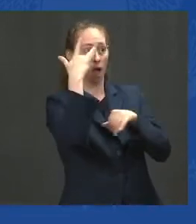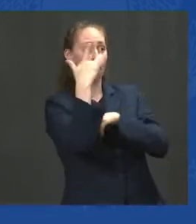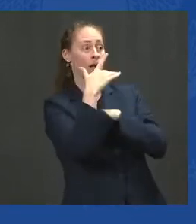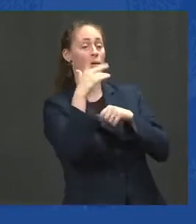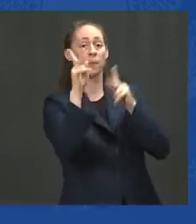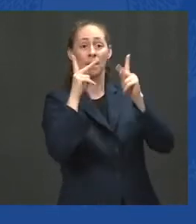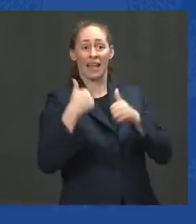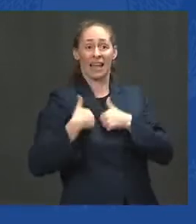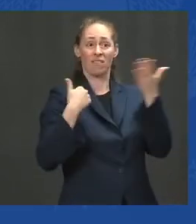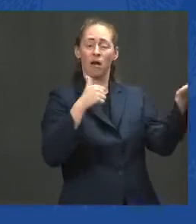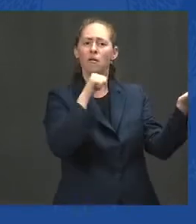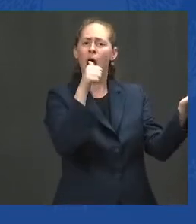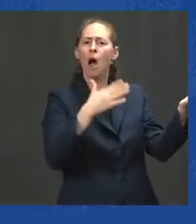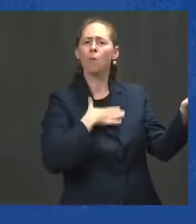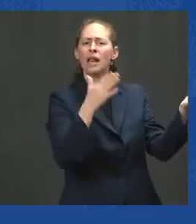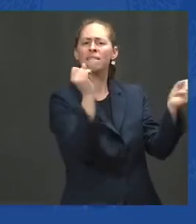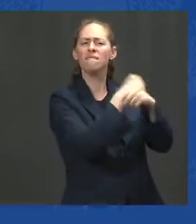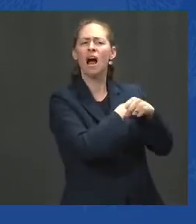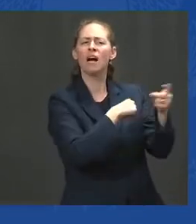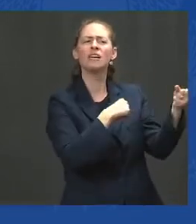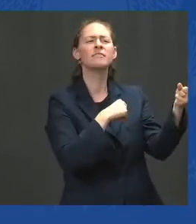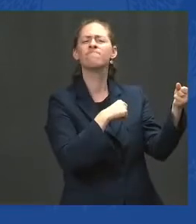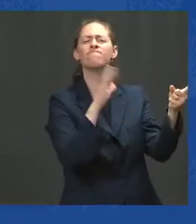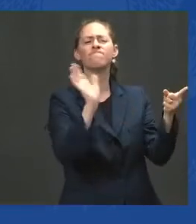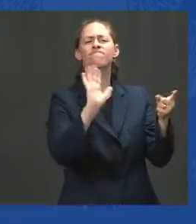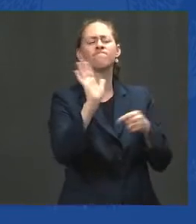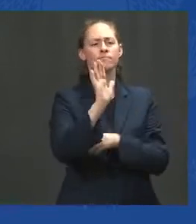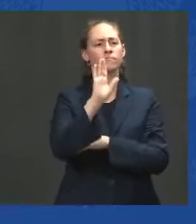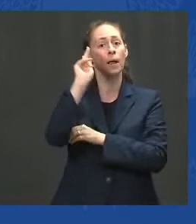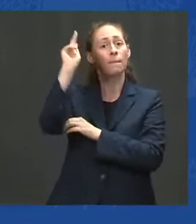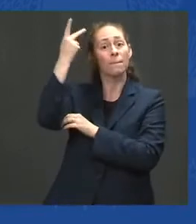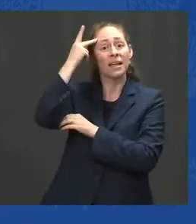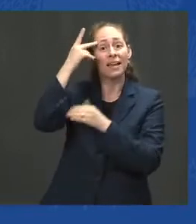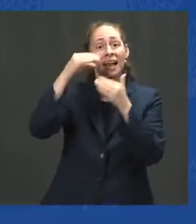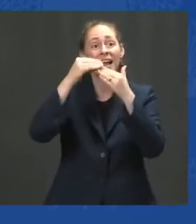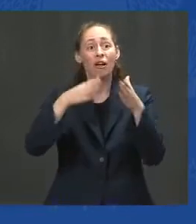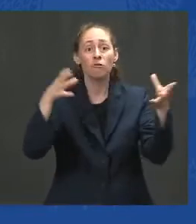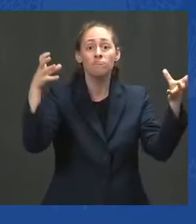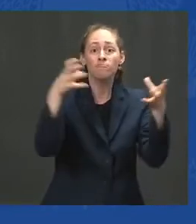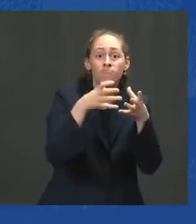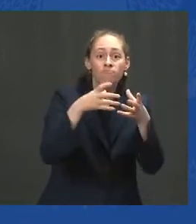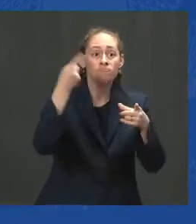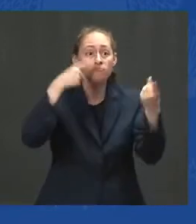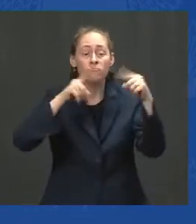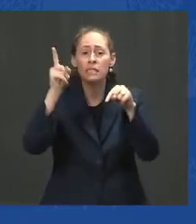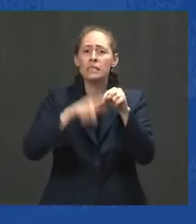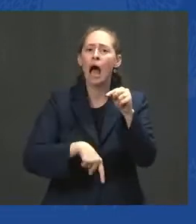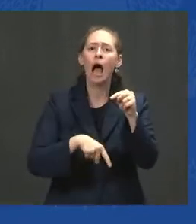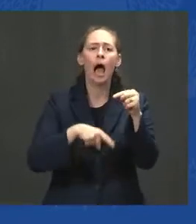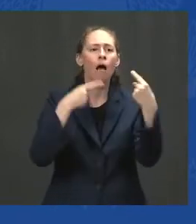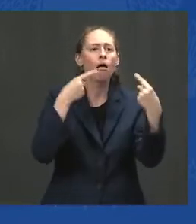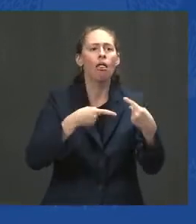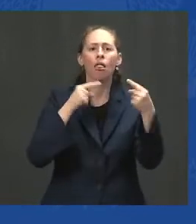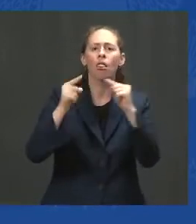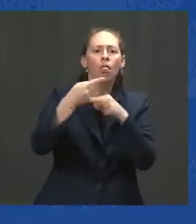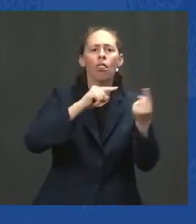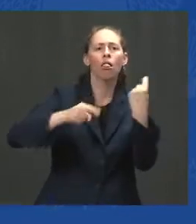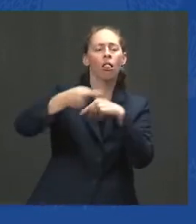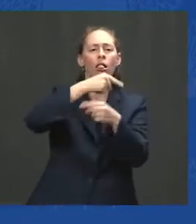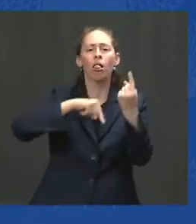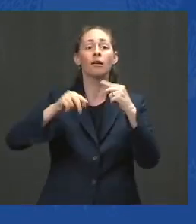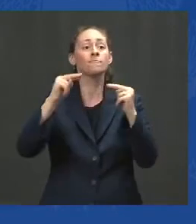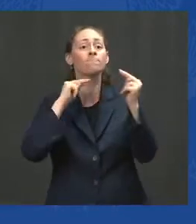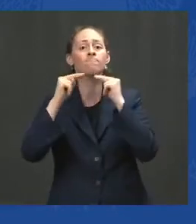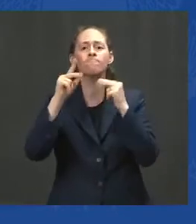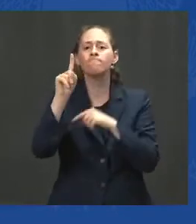were unable to come together for the good of their people, unable to negotiate for the future of their country when the